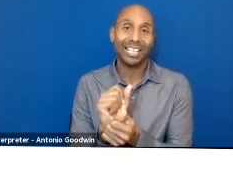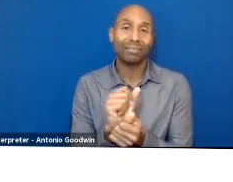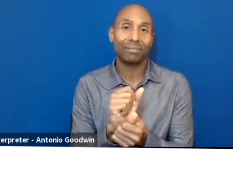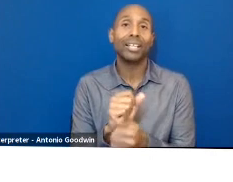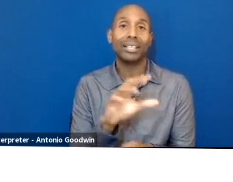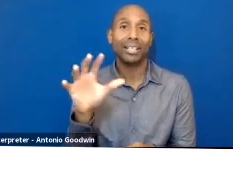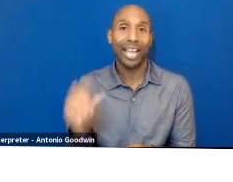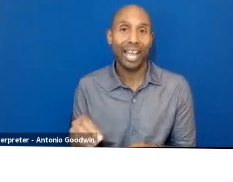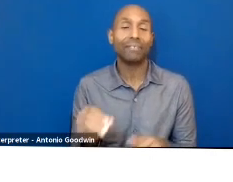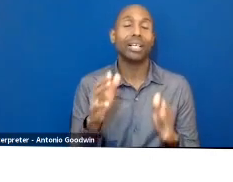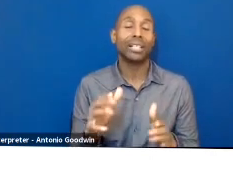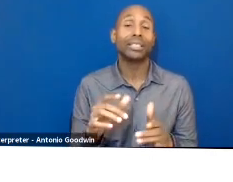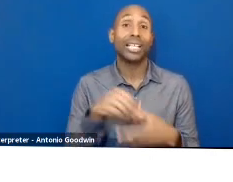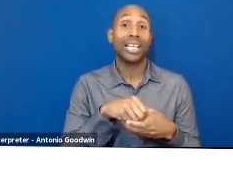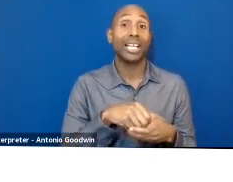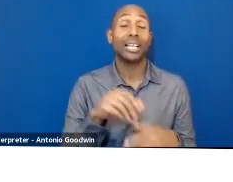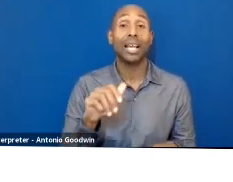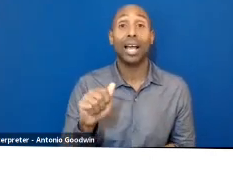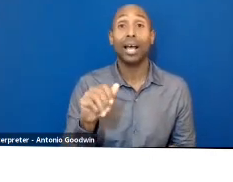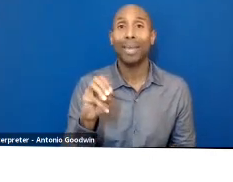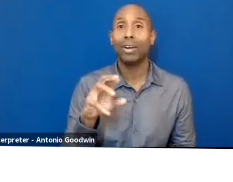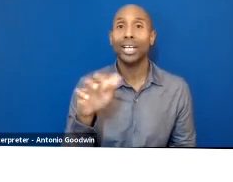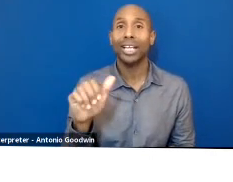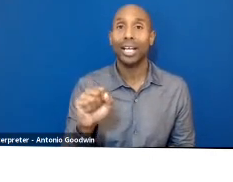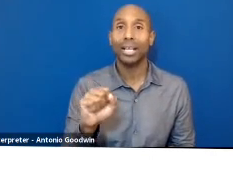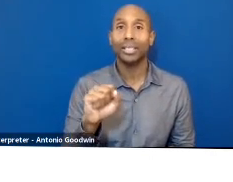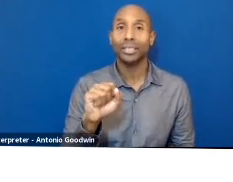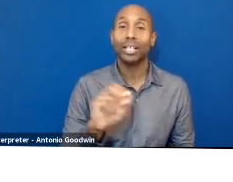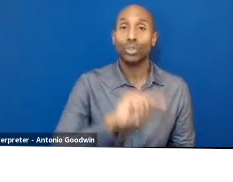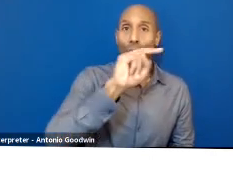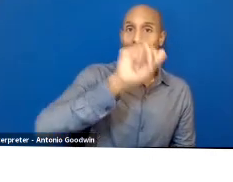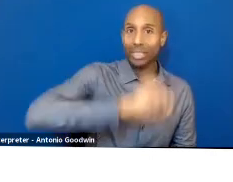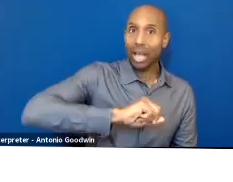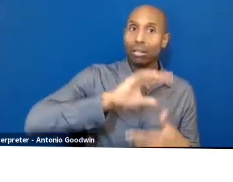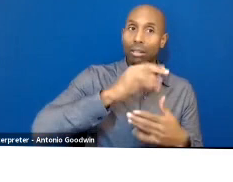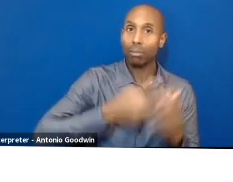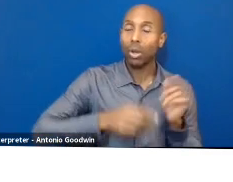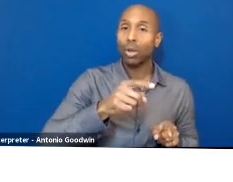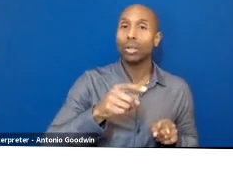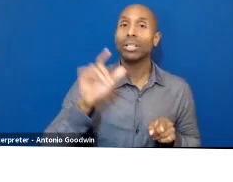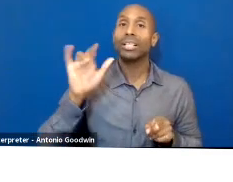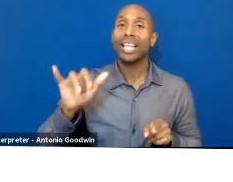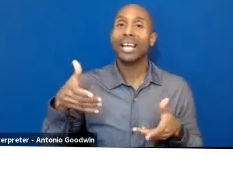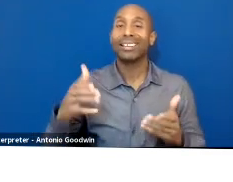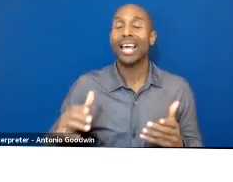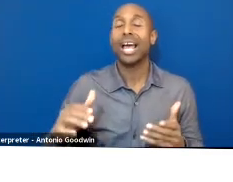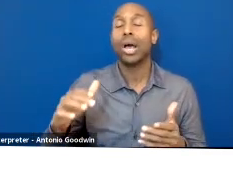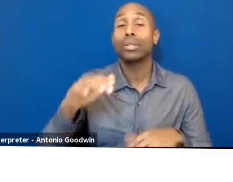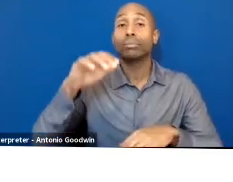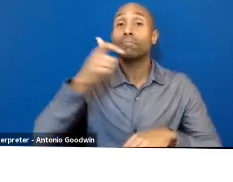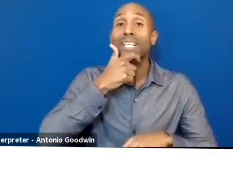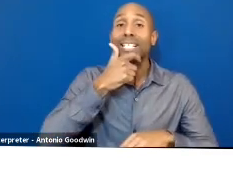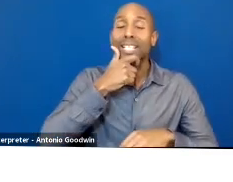allowed Britain to gain global dominance in the 1800s. So through the enslavement of Africans and the cultivation of the cotton plant